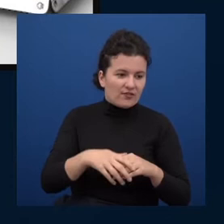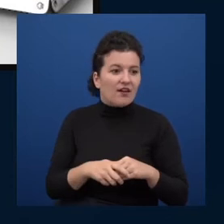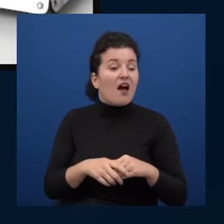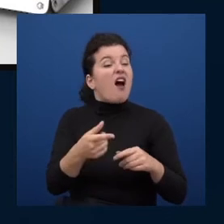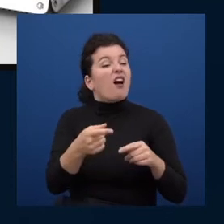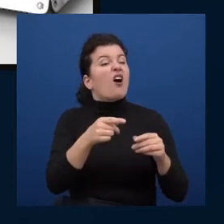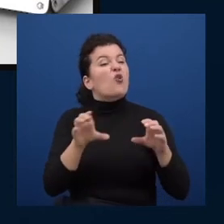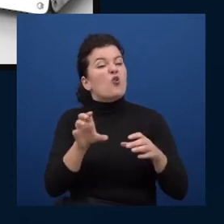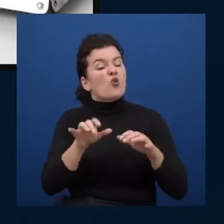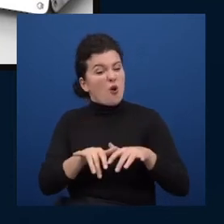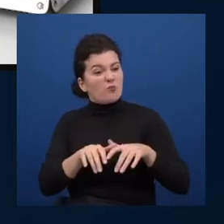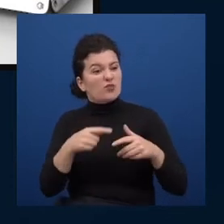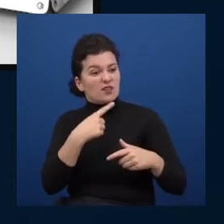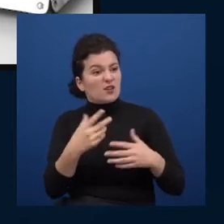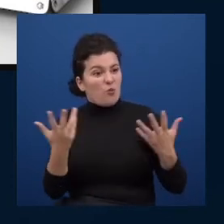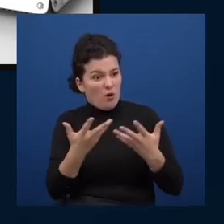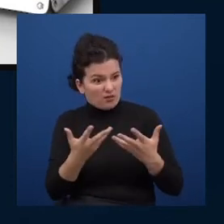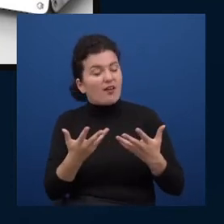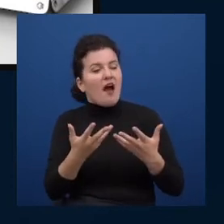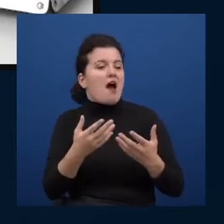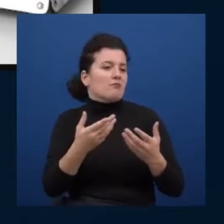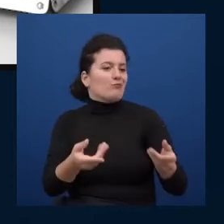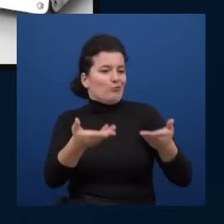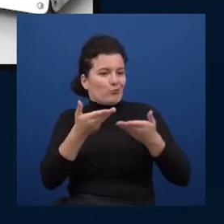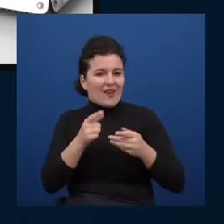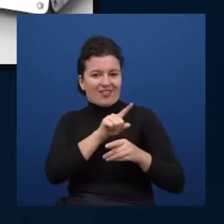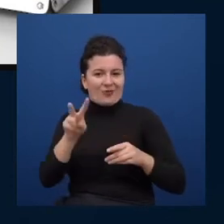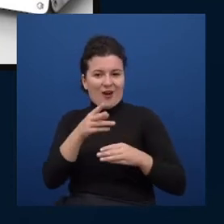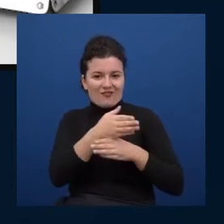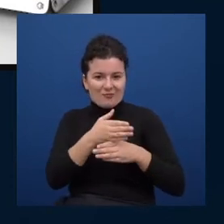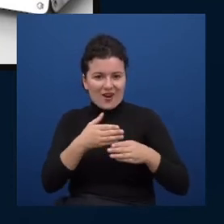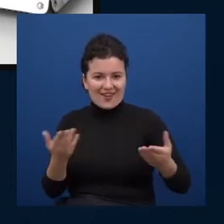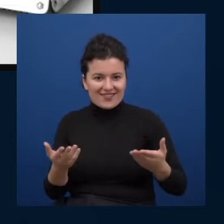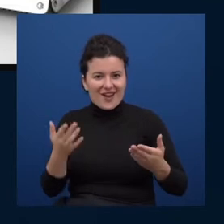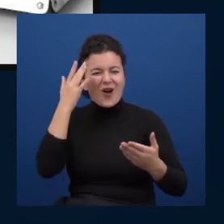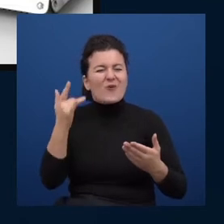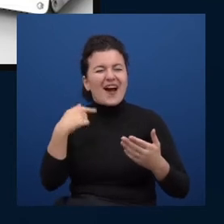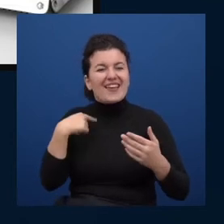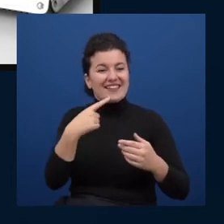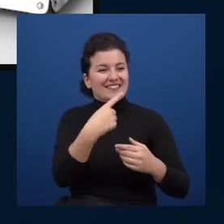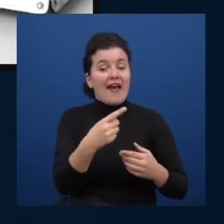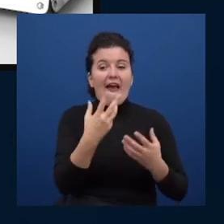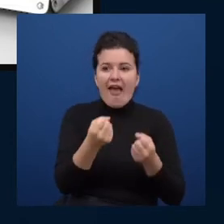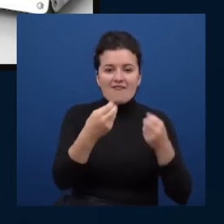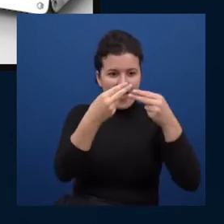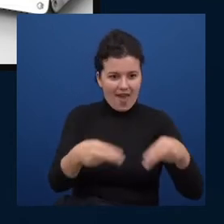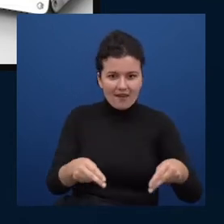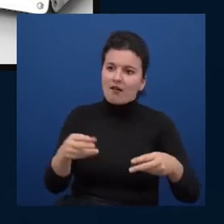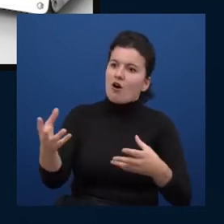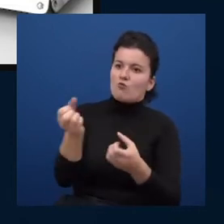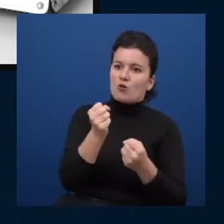that and said well they had eggs so you can imagine like if eggs then you know you gotta be more specific I'm a programmer